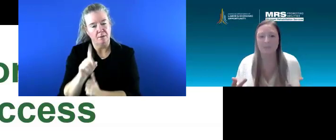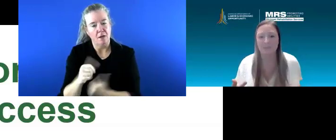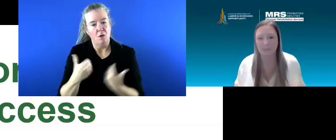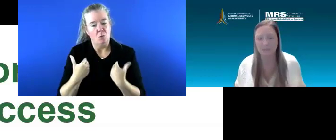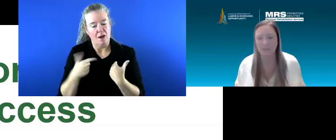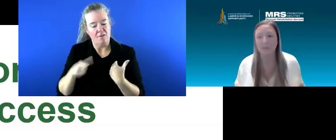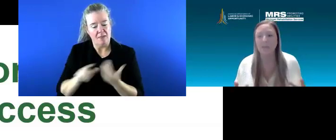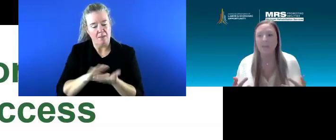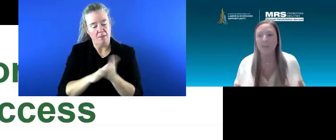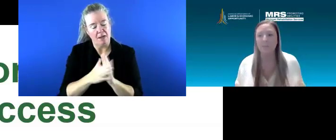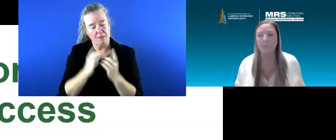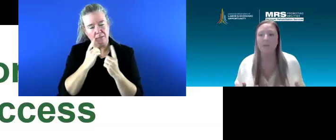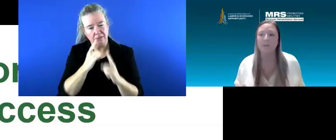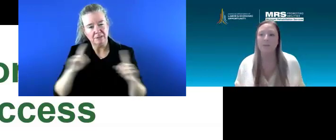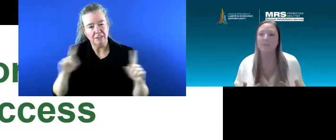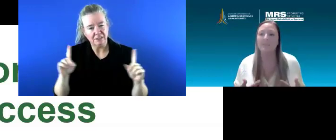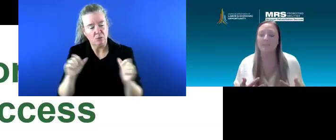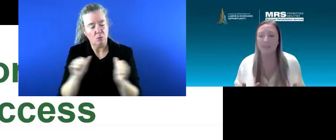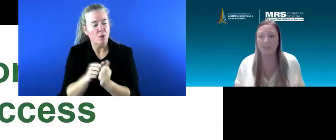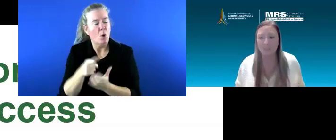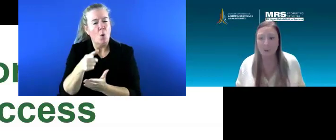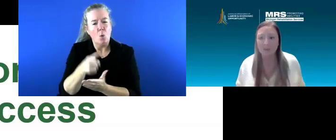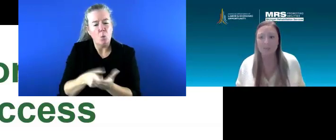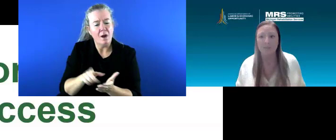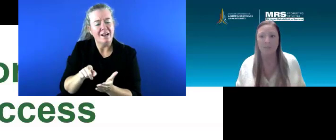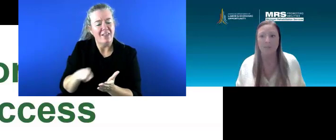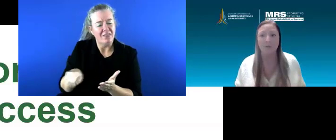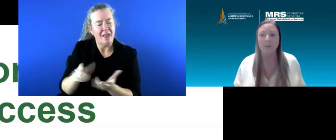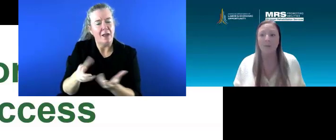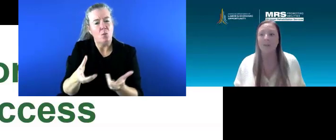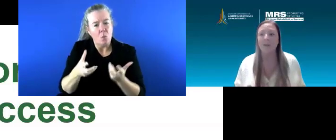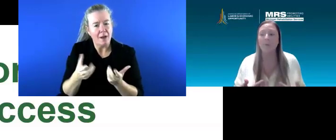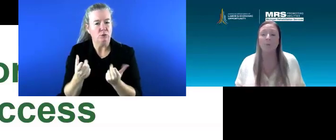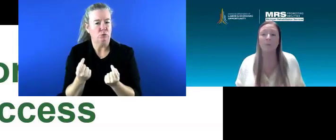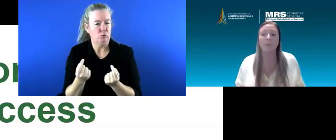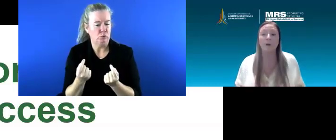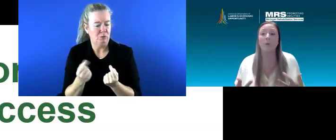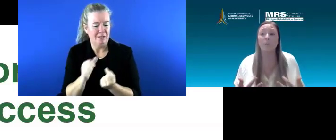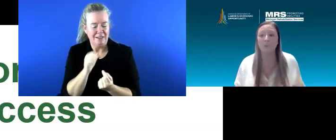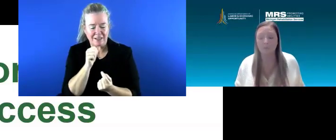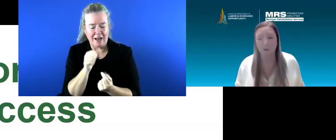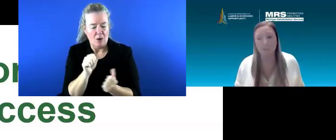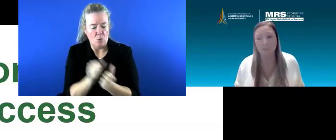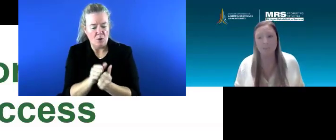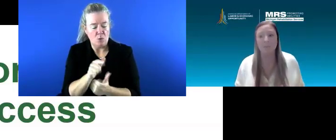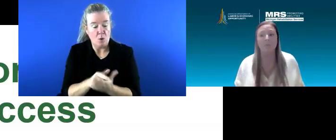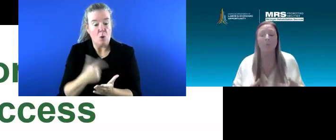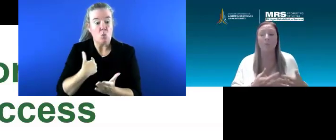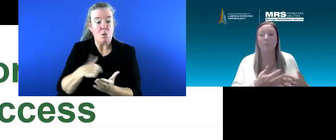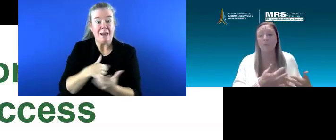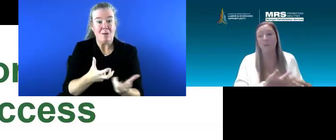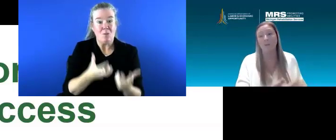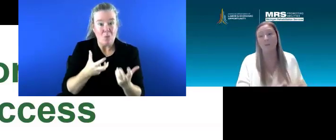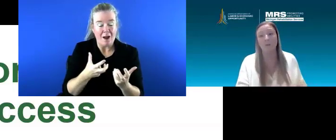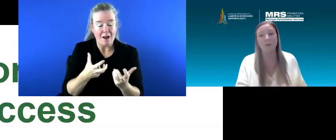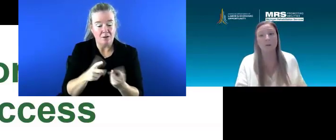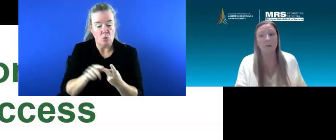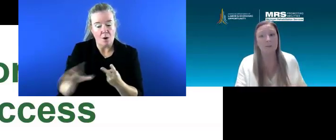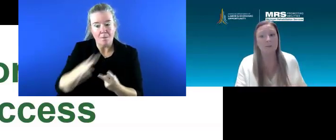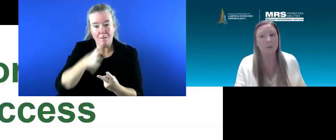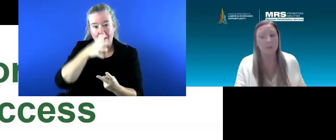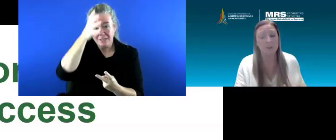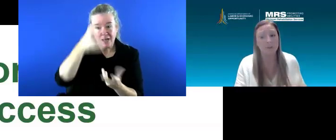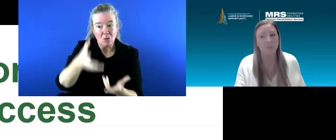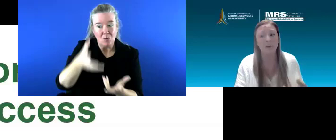them be successful in what it is that they want to do, not with what we want them to do or their parents or